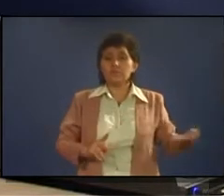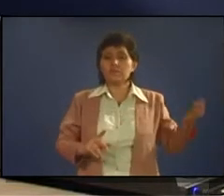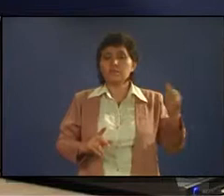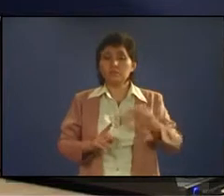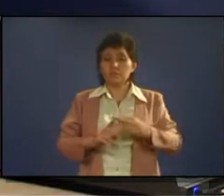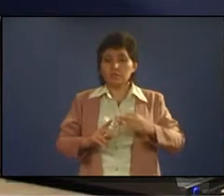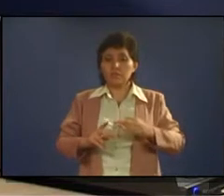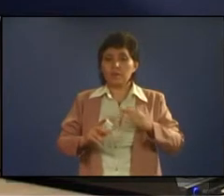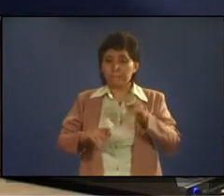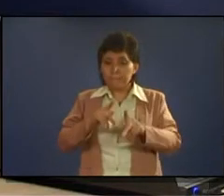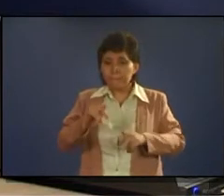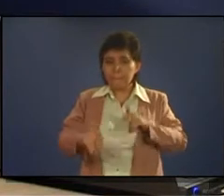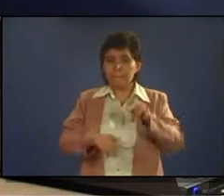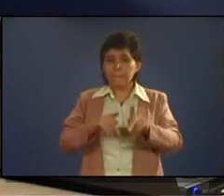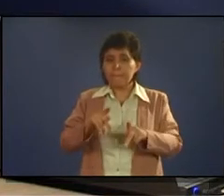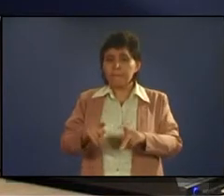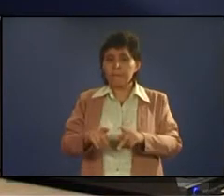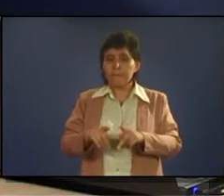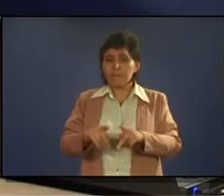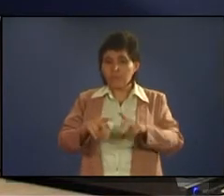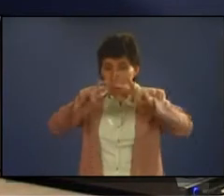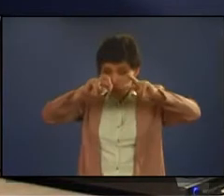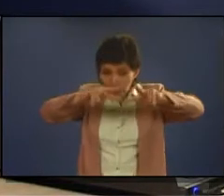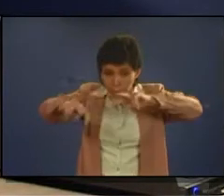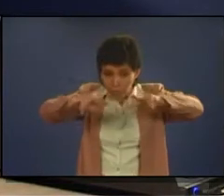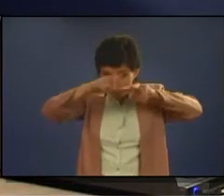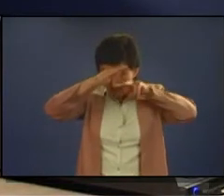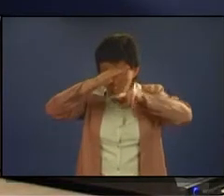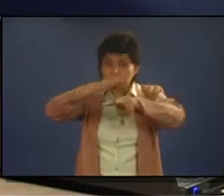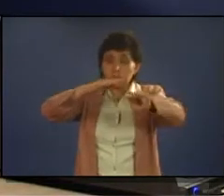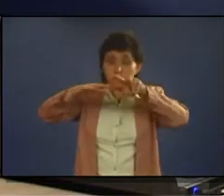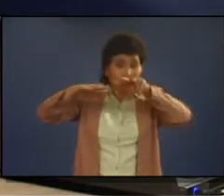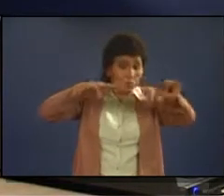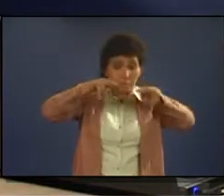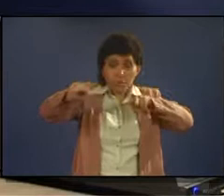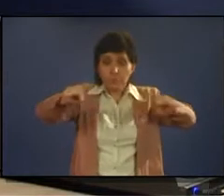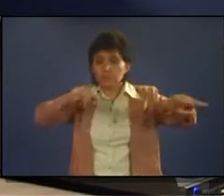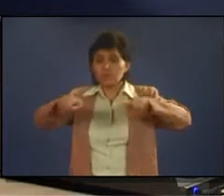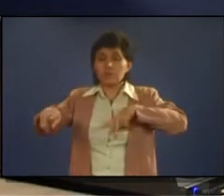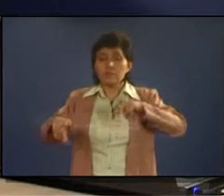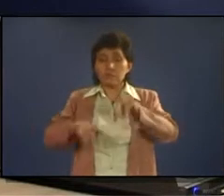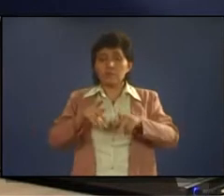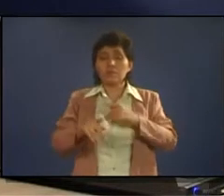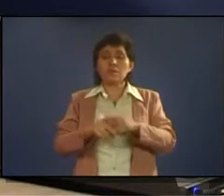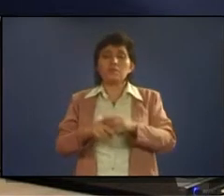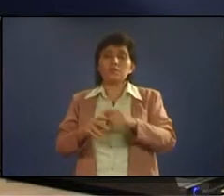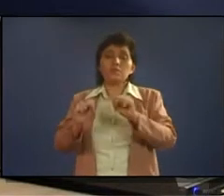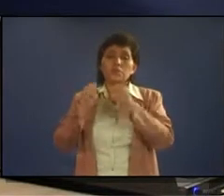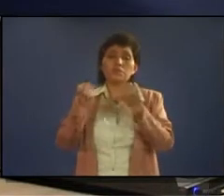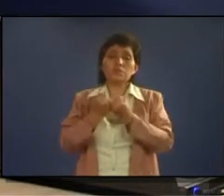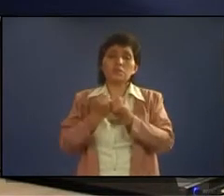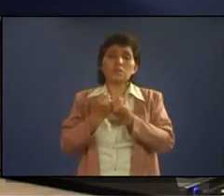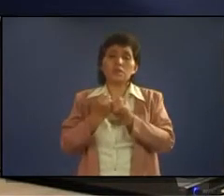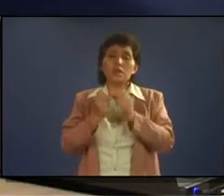they do know your presence. But in social lofting, you are less, you are more of hiding behind the